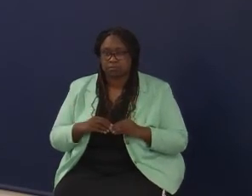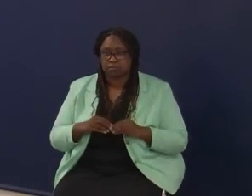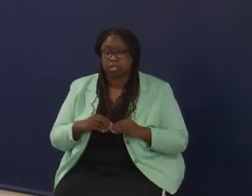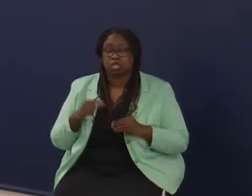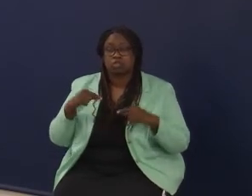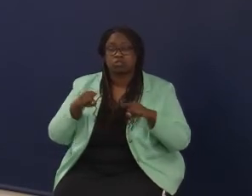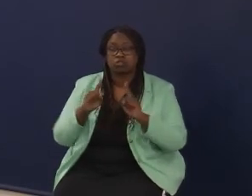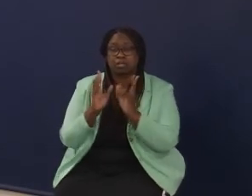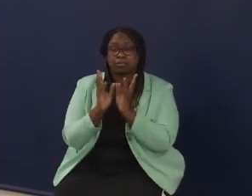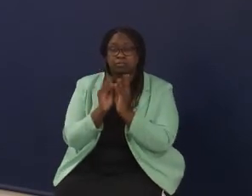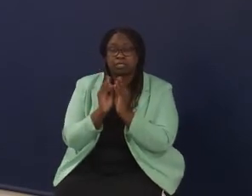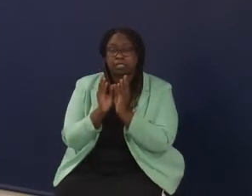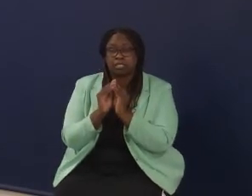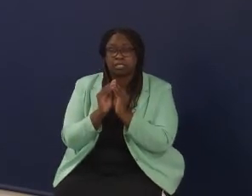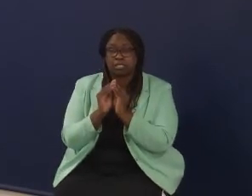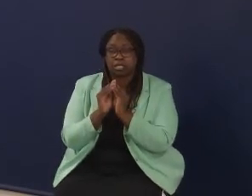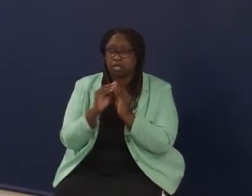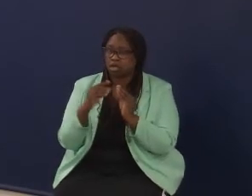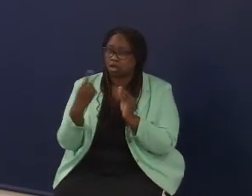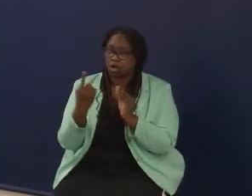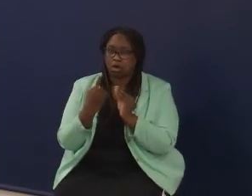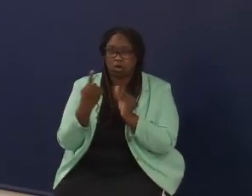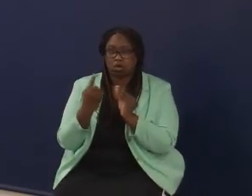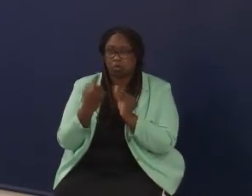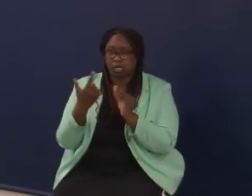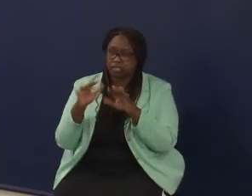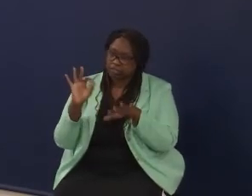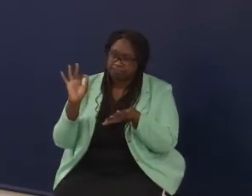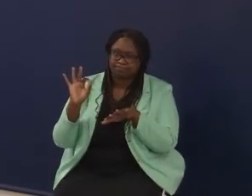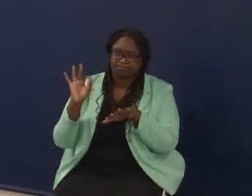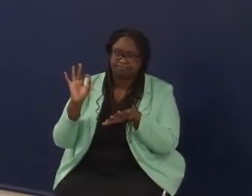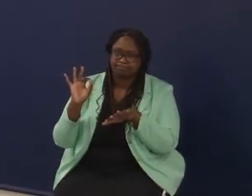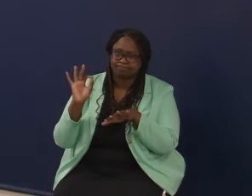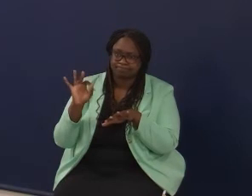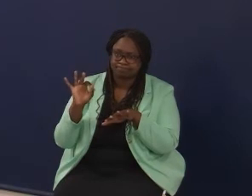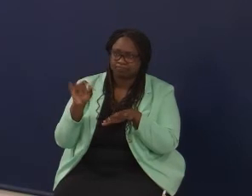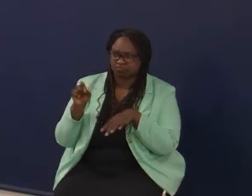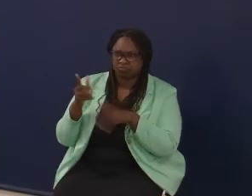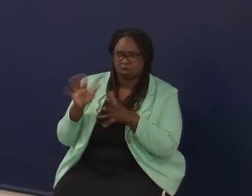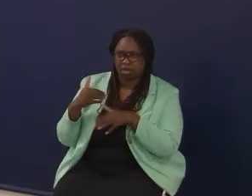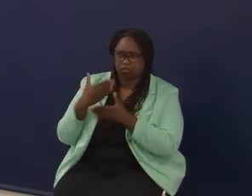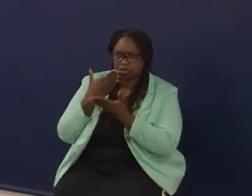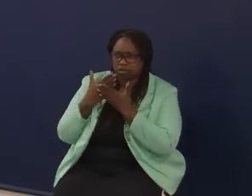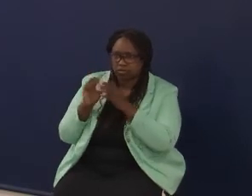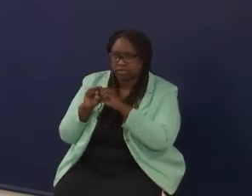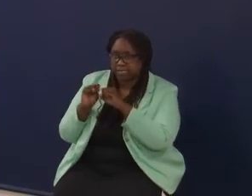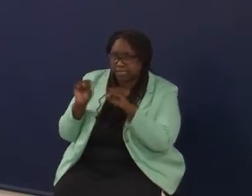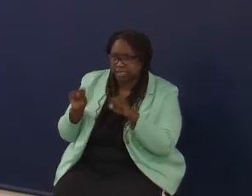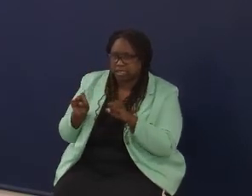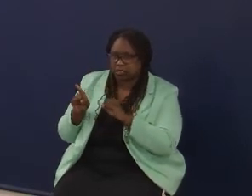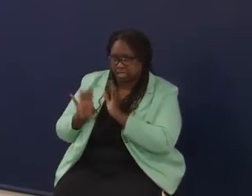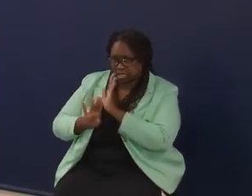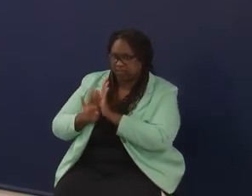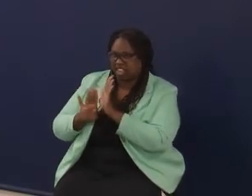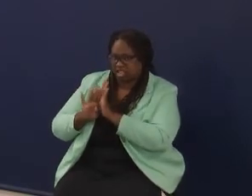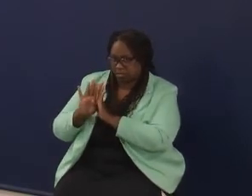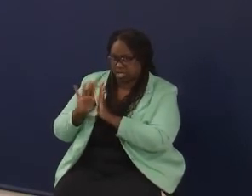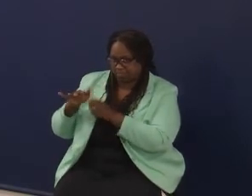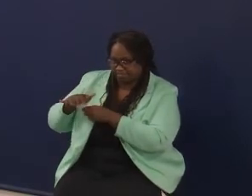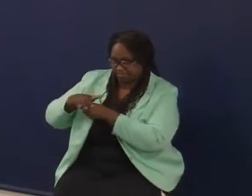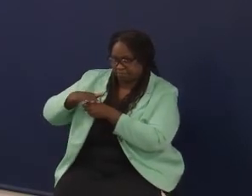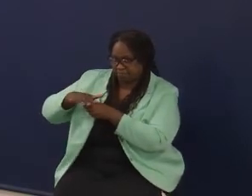those meetings was always, you know, pounding, and David can tell, back there, and they got a good system that they were developing there, and